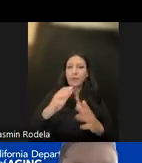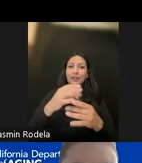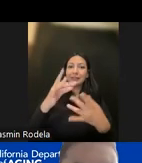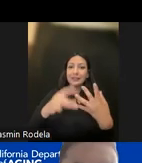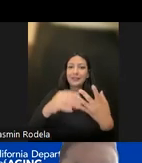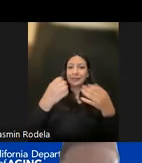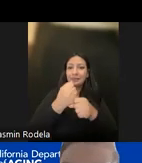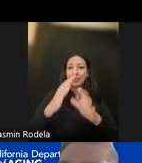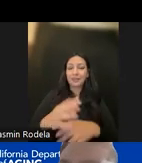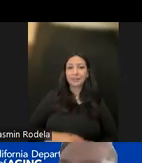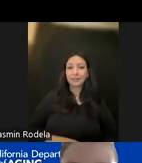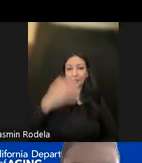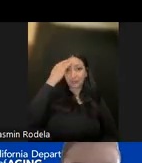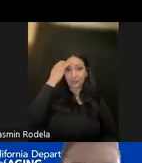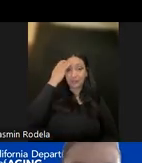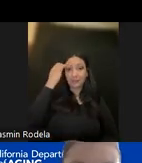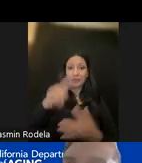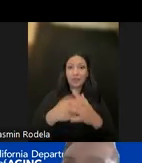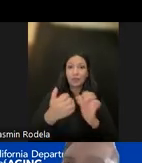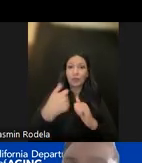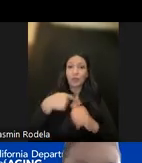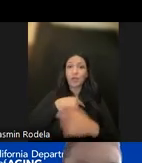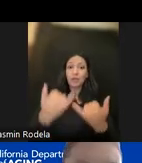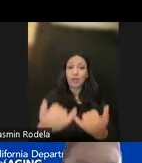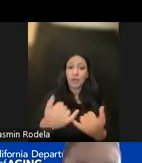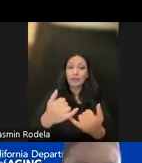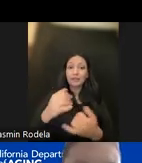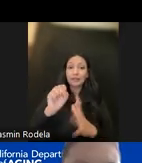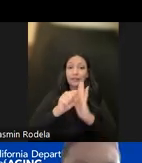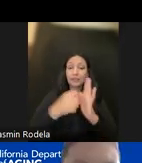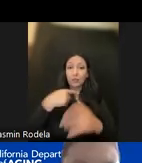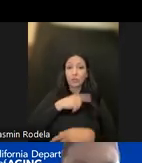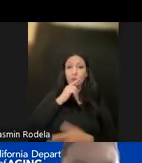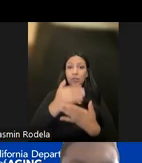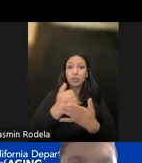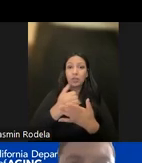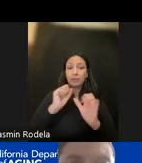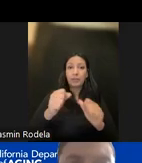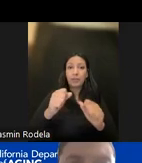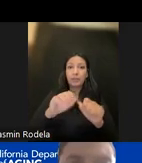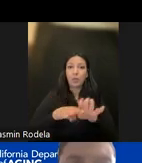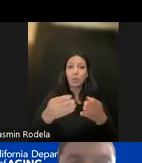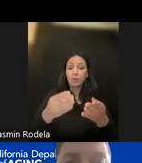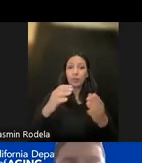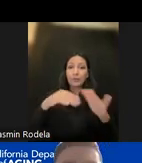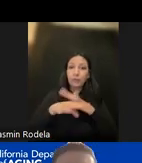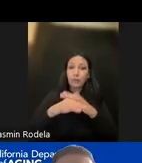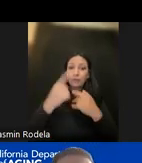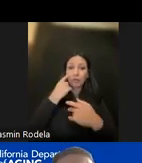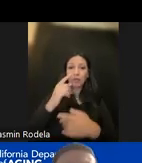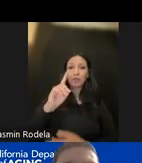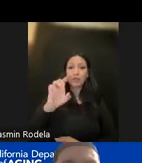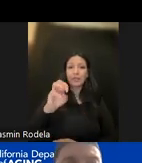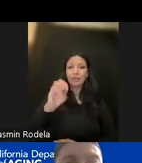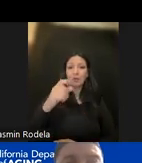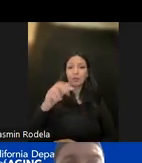Next slide, please. So starting with our current state, we currently do collect and make available informative demographic data. And our